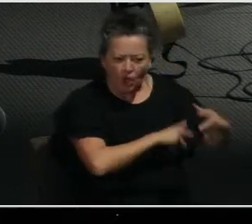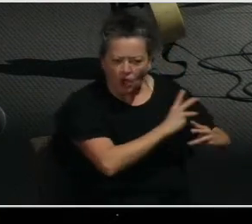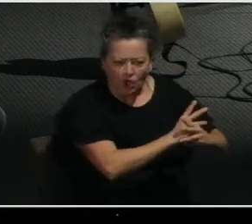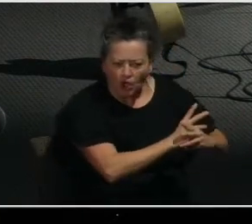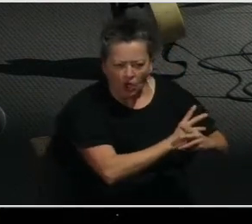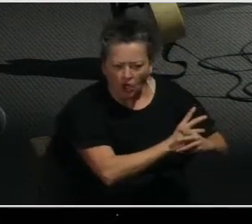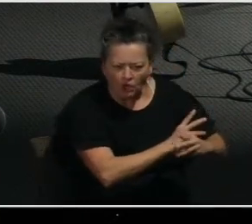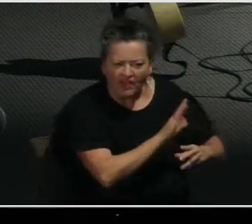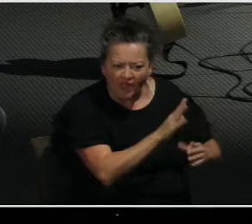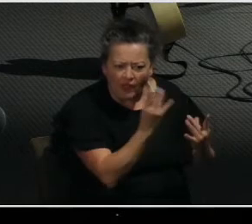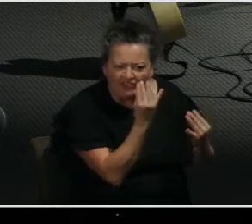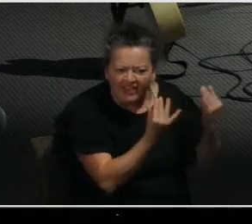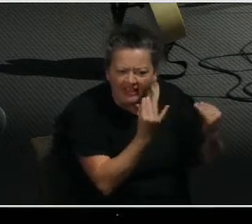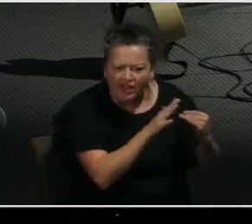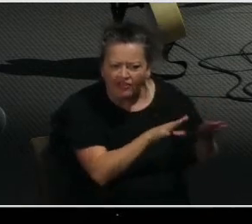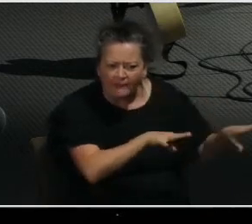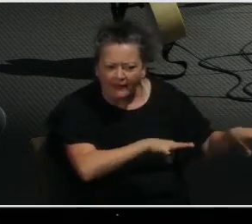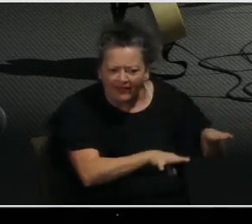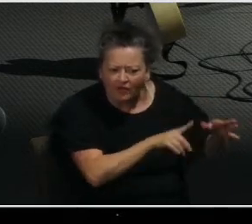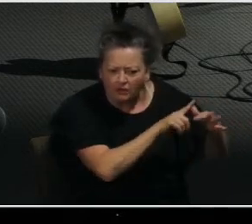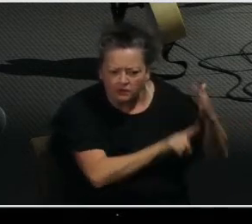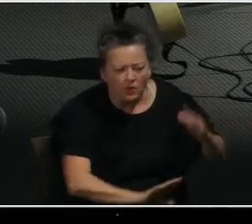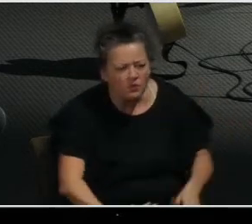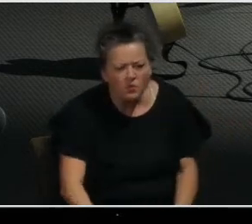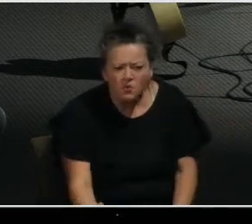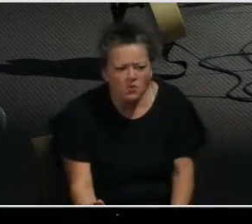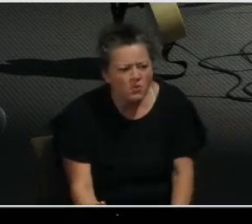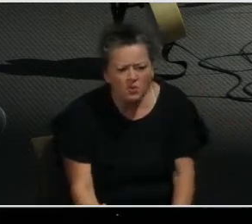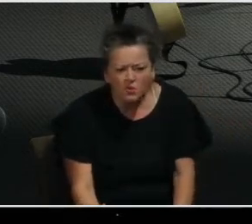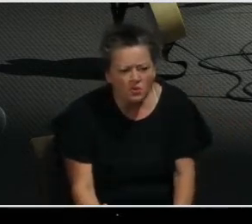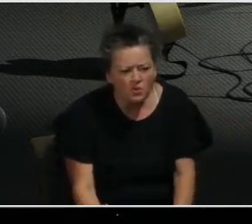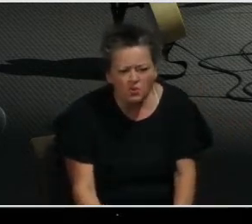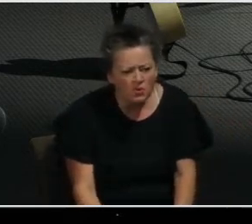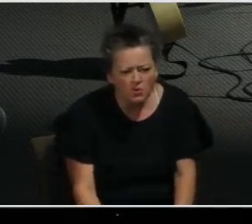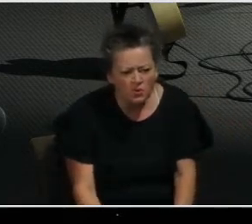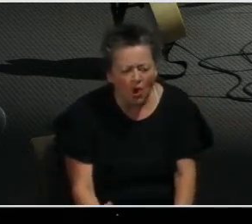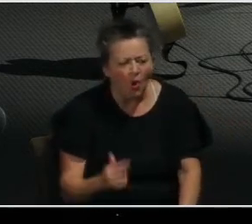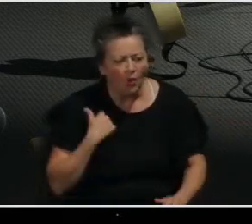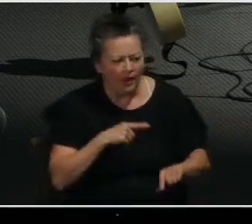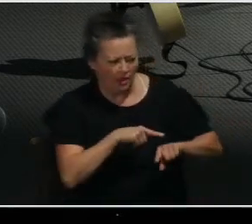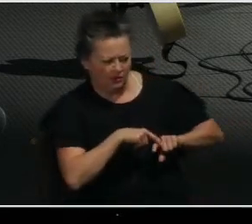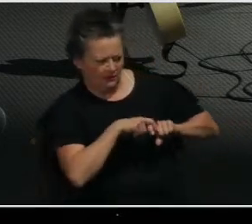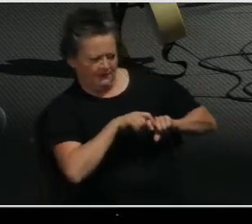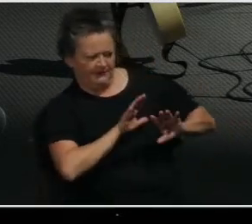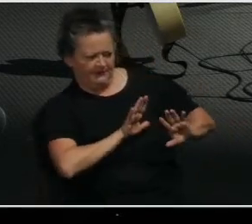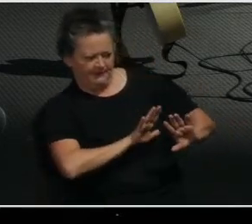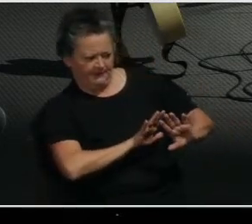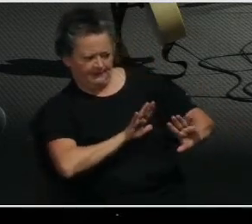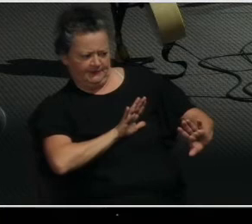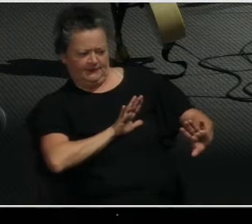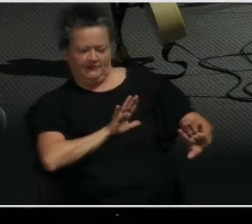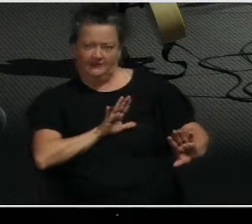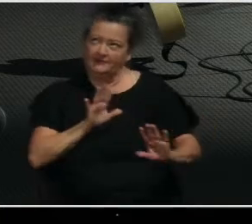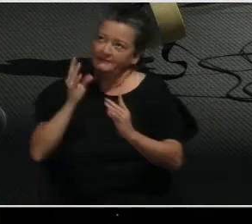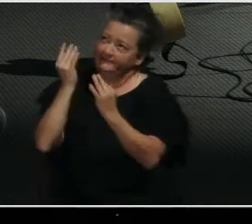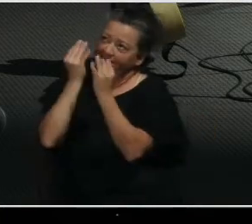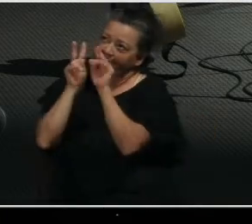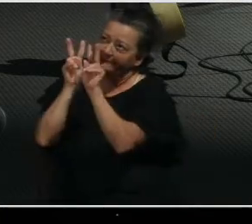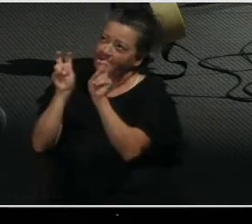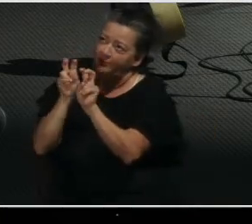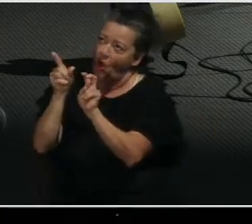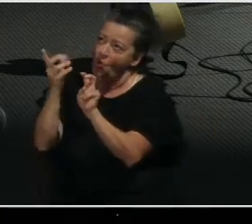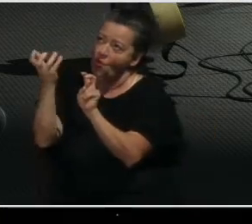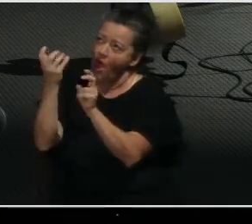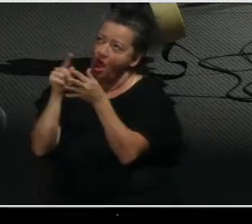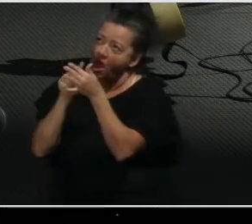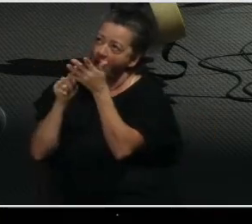have your mind transformed so you can discern the will of God. So how might the knowledge